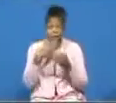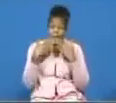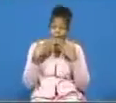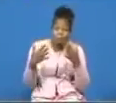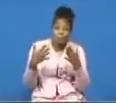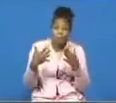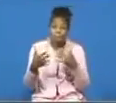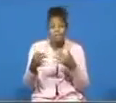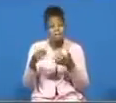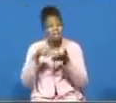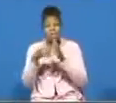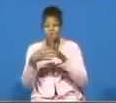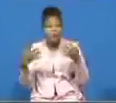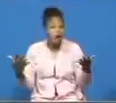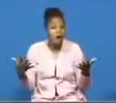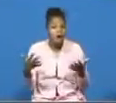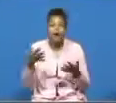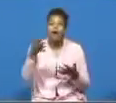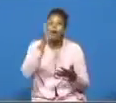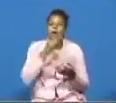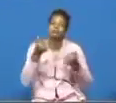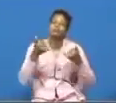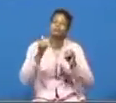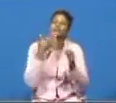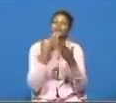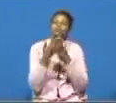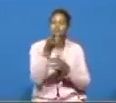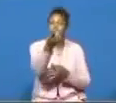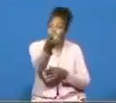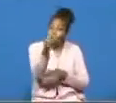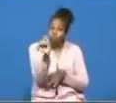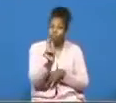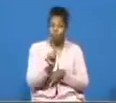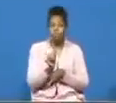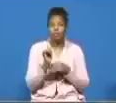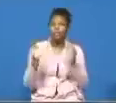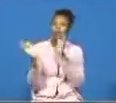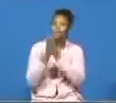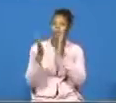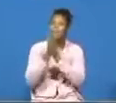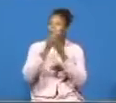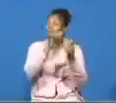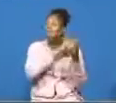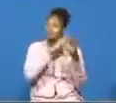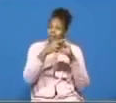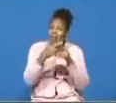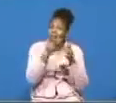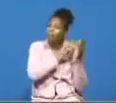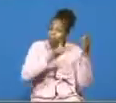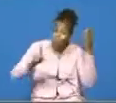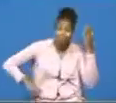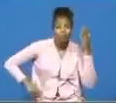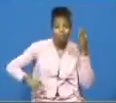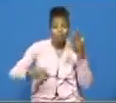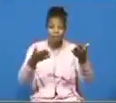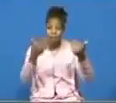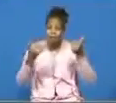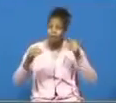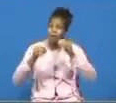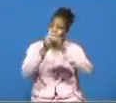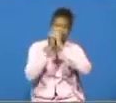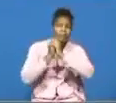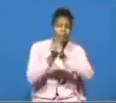it means that god is still good to you praise the name of the lord won't you just